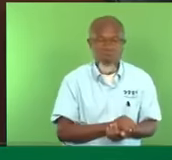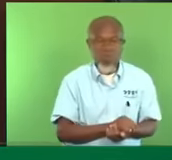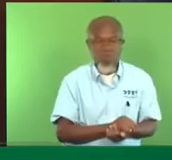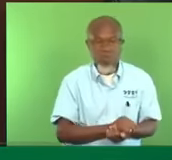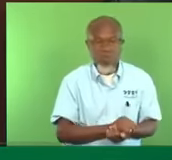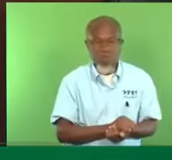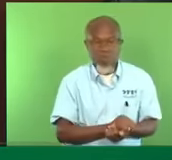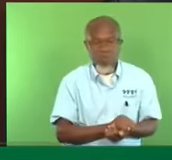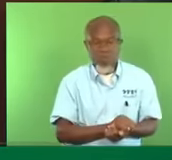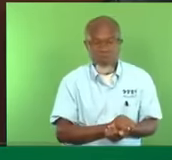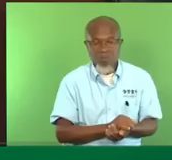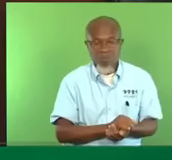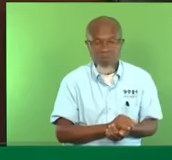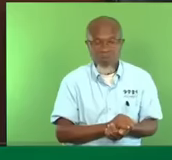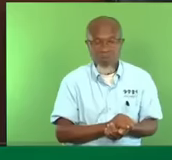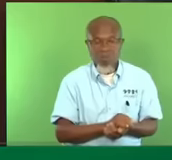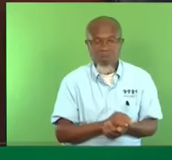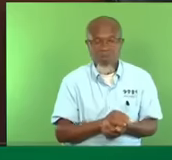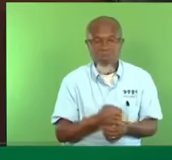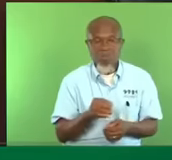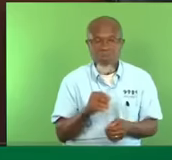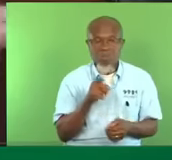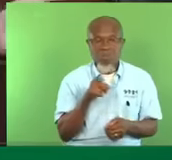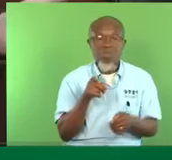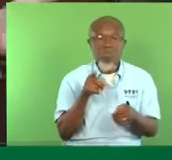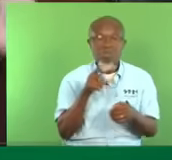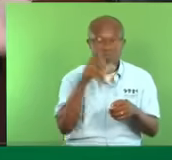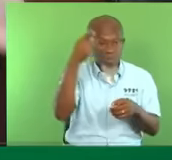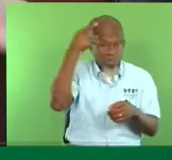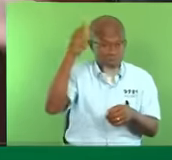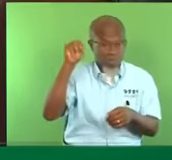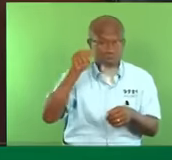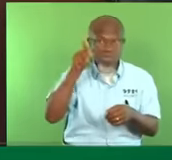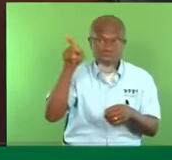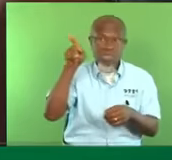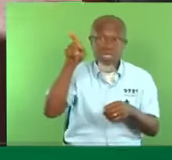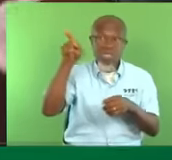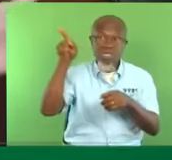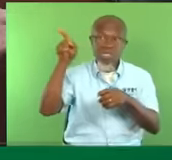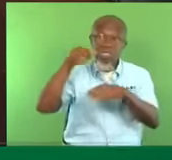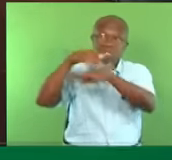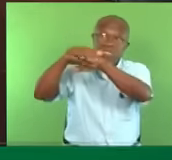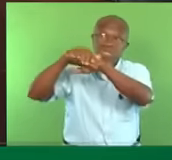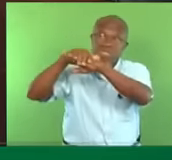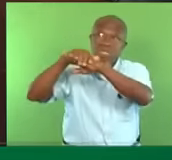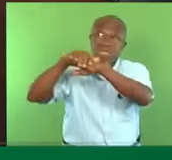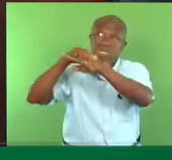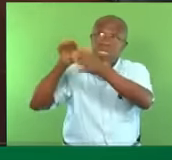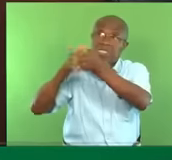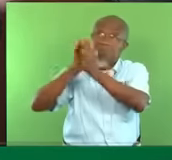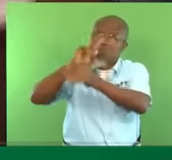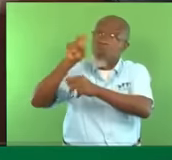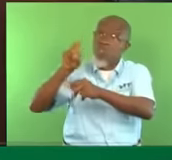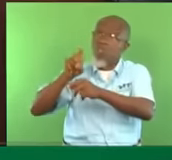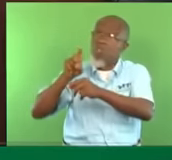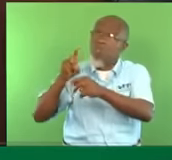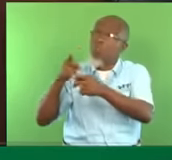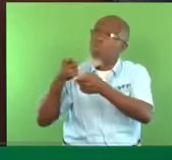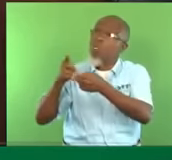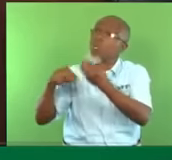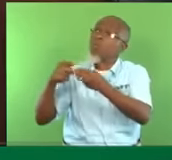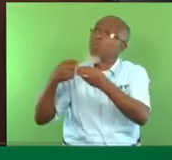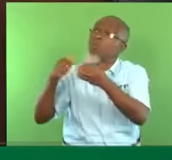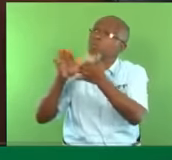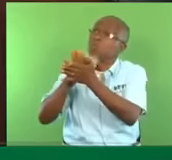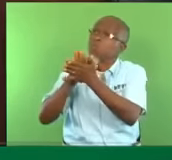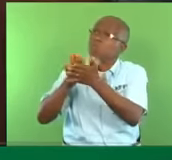was actually asked in London of him. And that is their approach, what I'm saying, don't punish the people. And I'll ask the Minister of Education